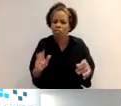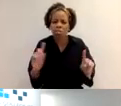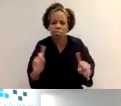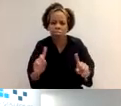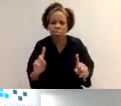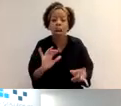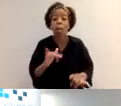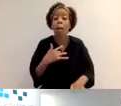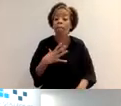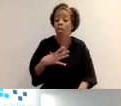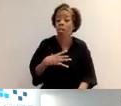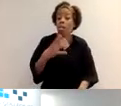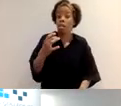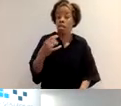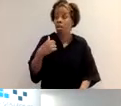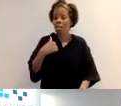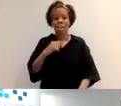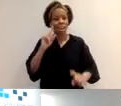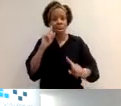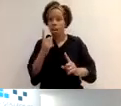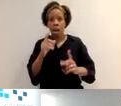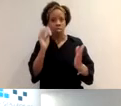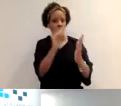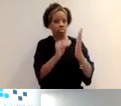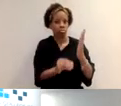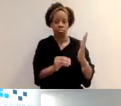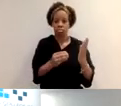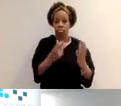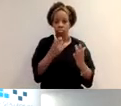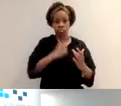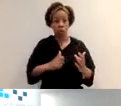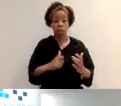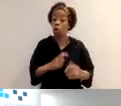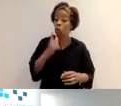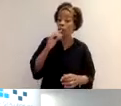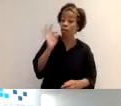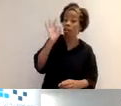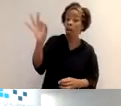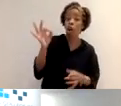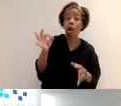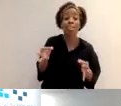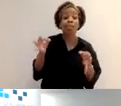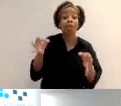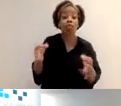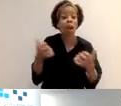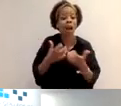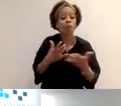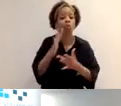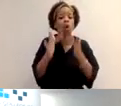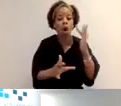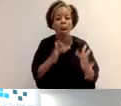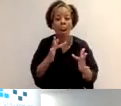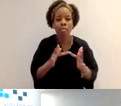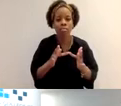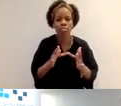selected and unable to, uh, complete the profile at that time, you can request a deferral on our online system. Reasons for deferral